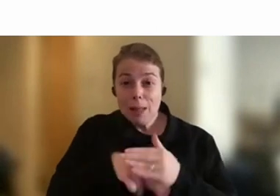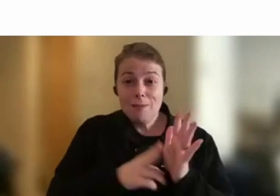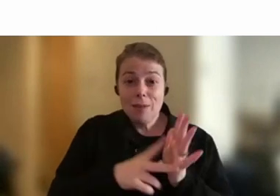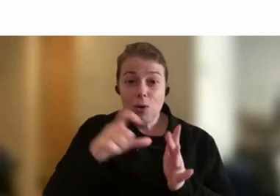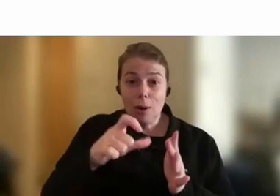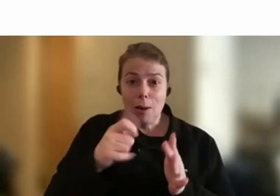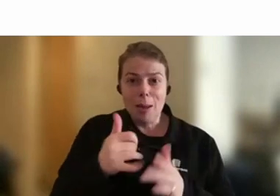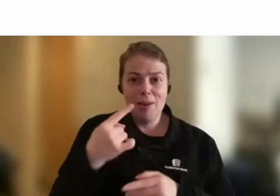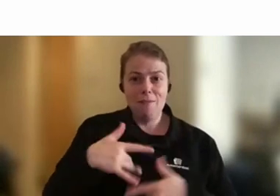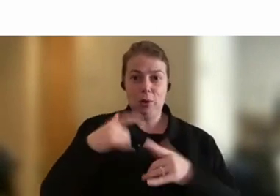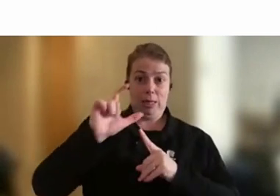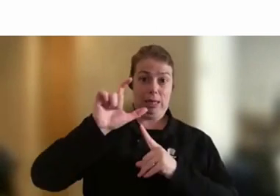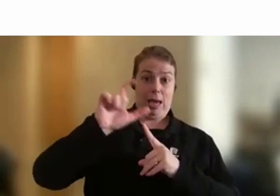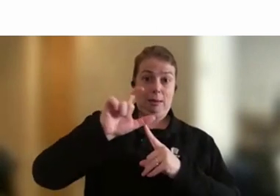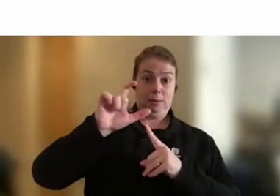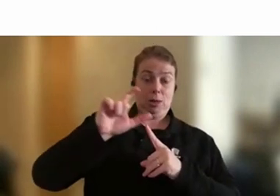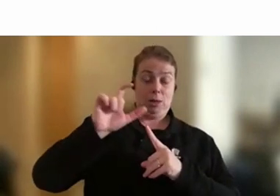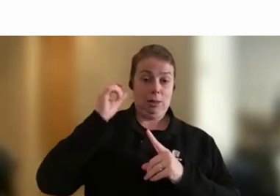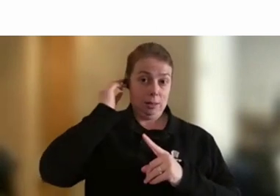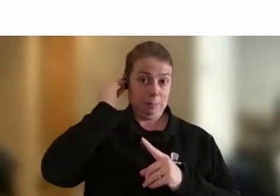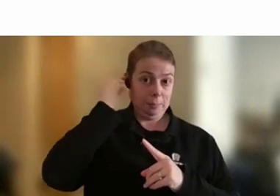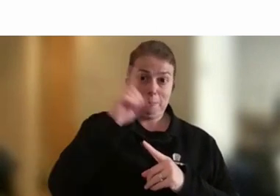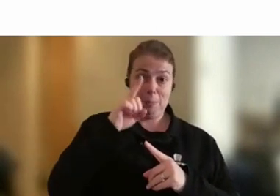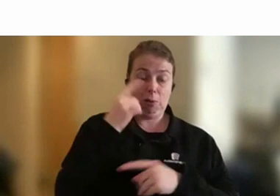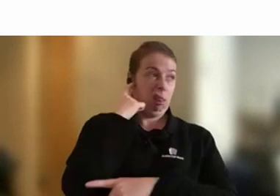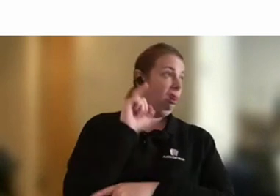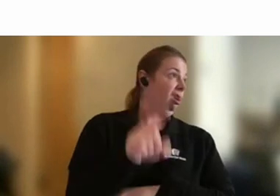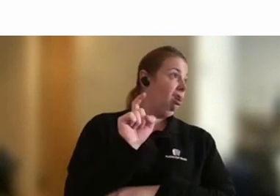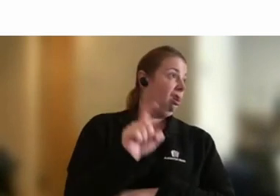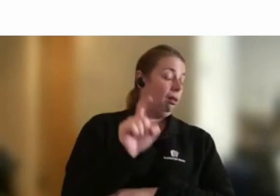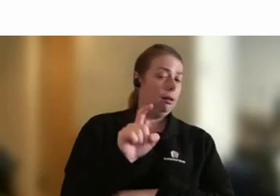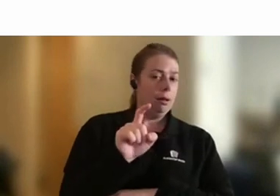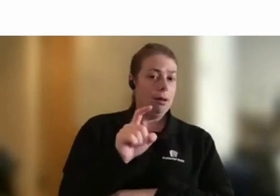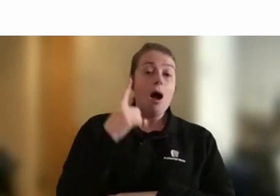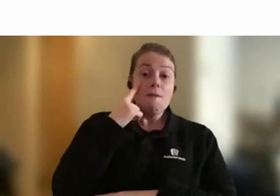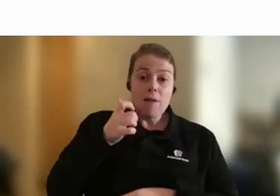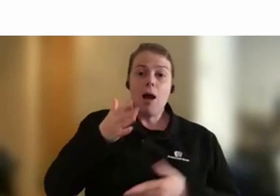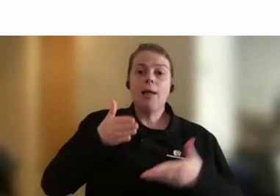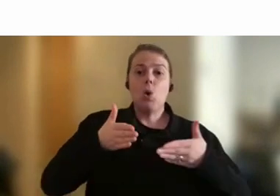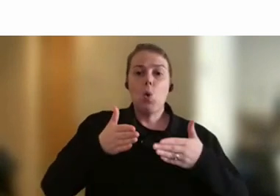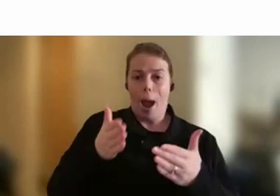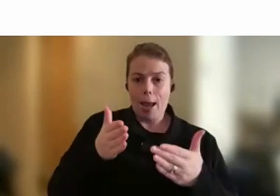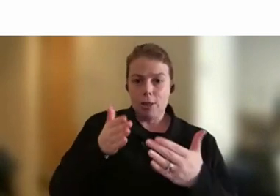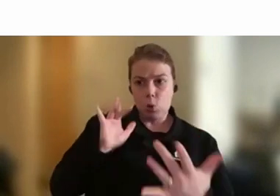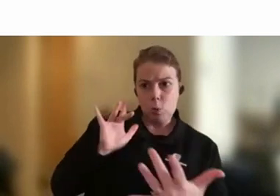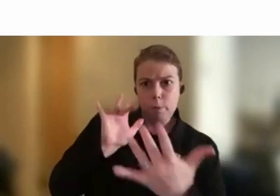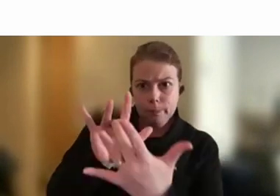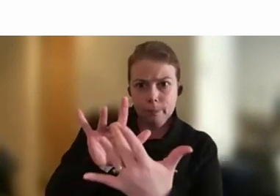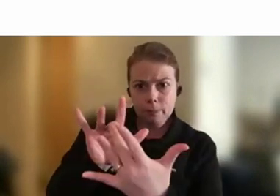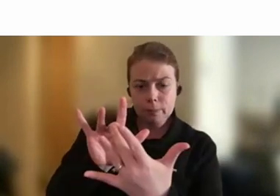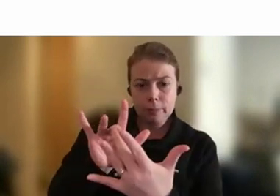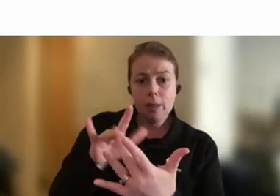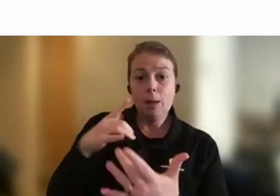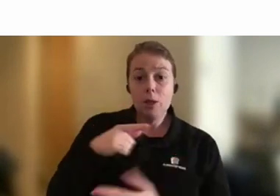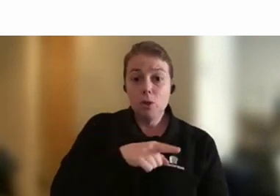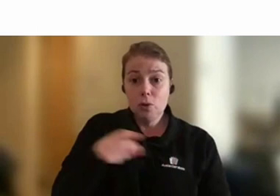upstairs in the ivory tower of Canberra aren't listening to you. Find a way through because what you know, because of the context in which you